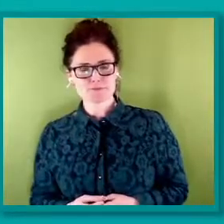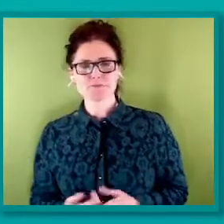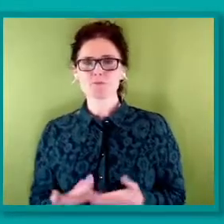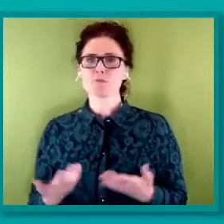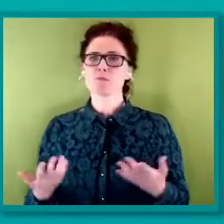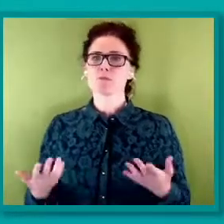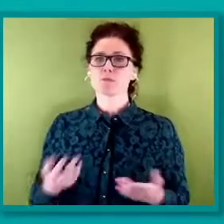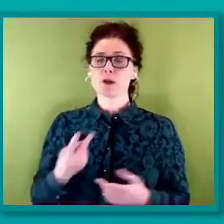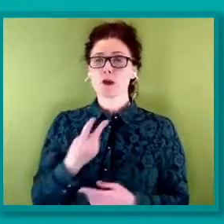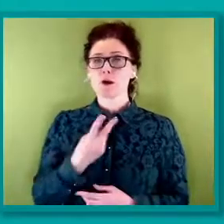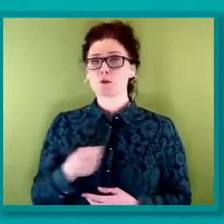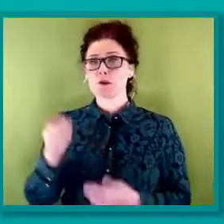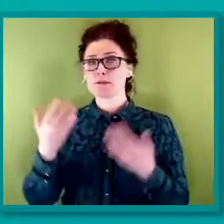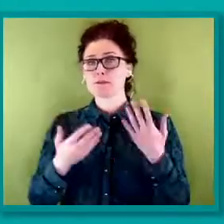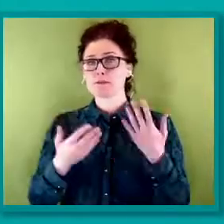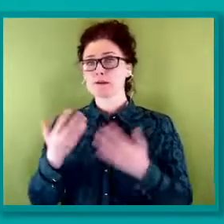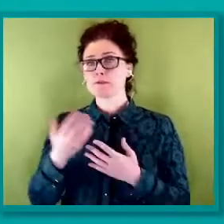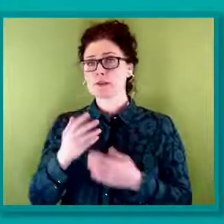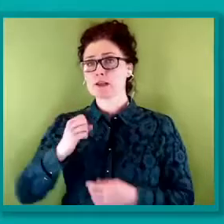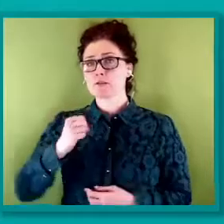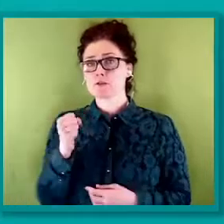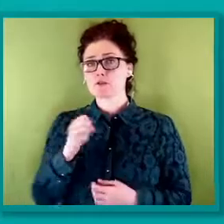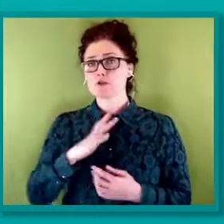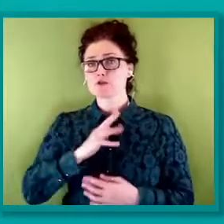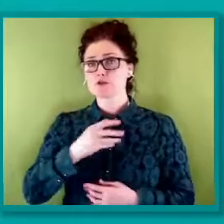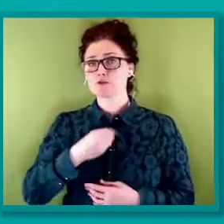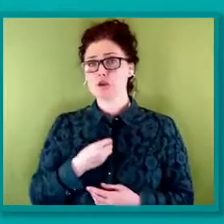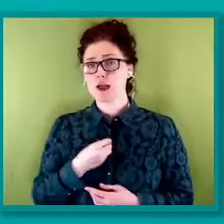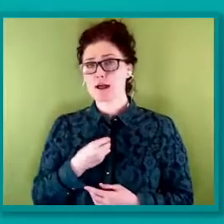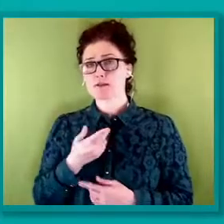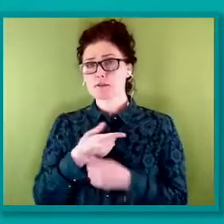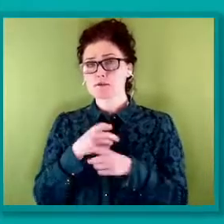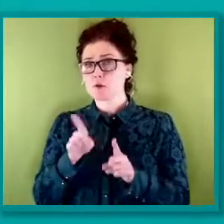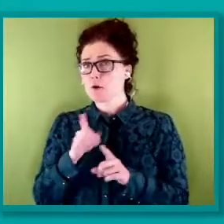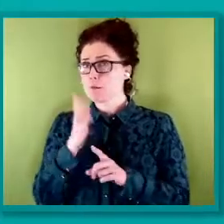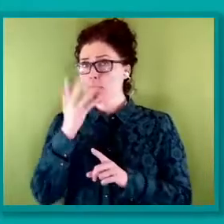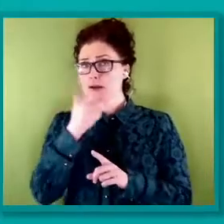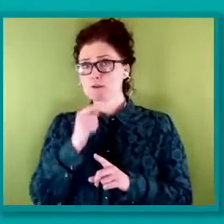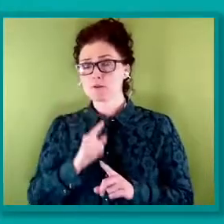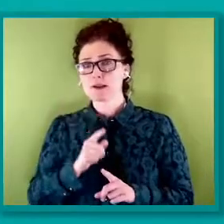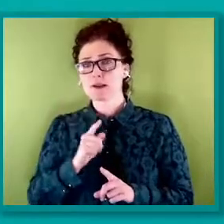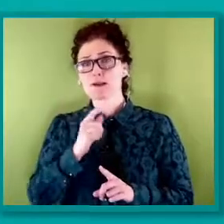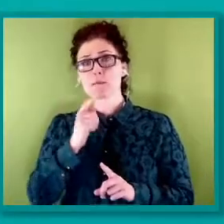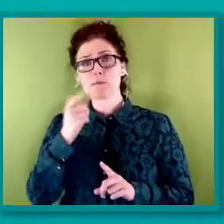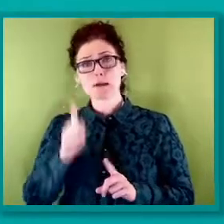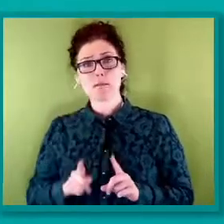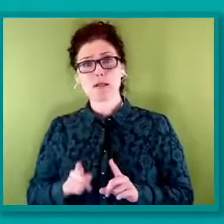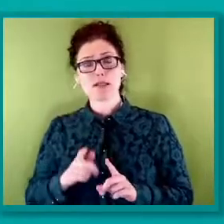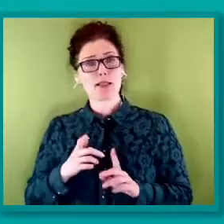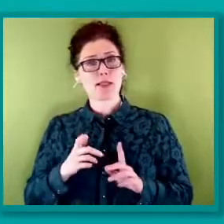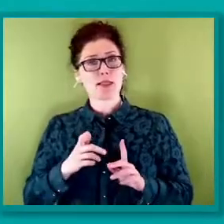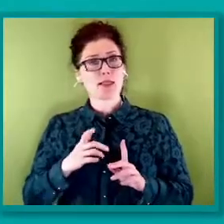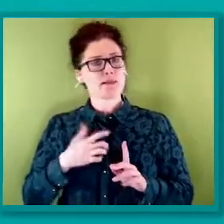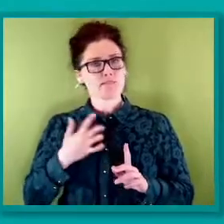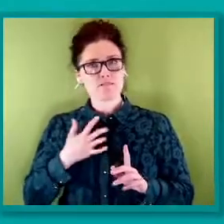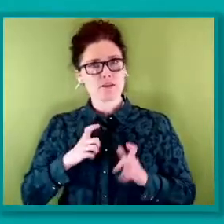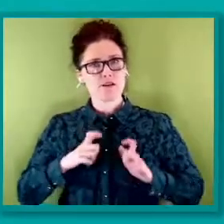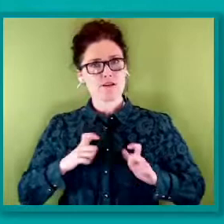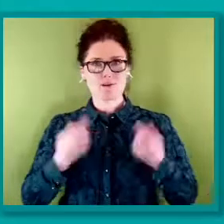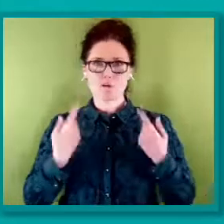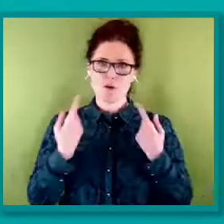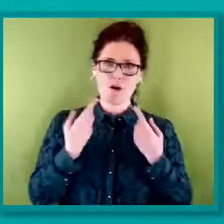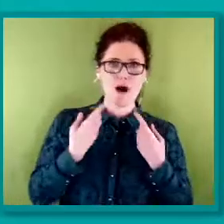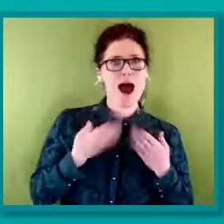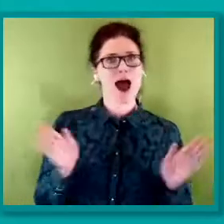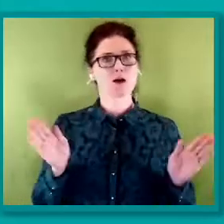Trans Alliance survey of non-binary people found that 52% didn't feel comfortable being out at work and 32%